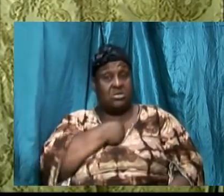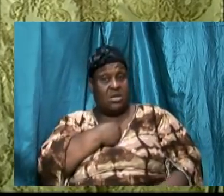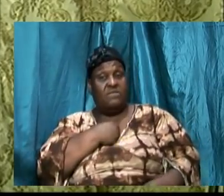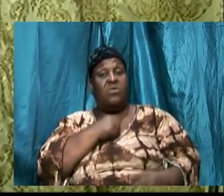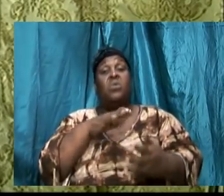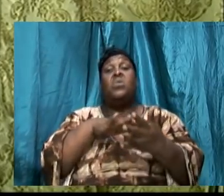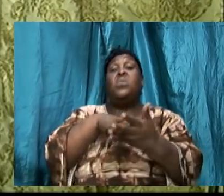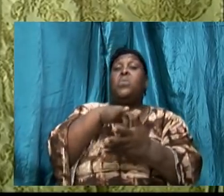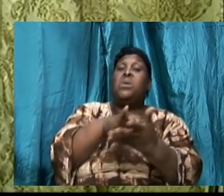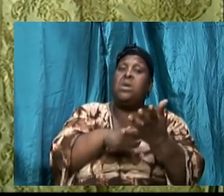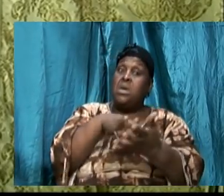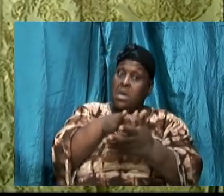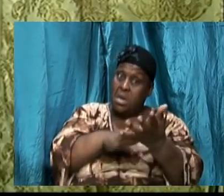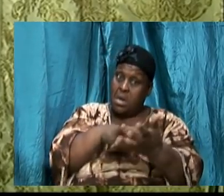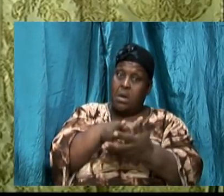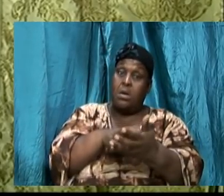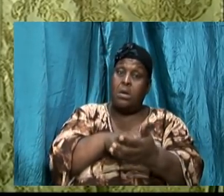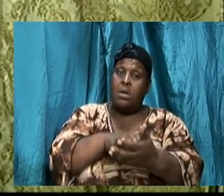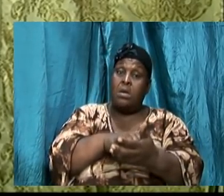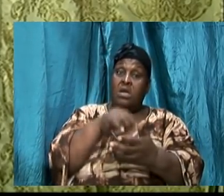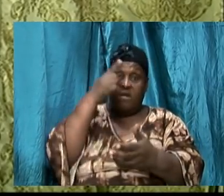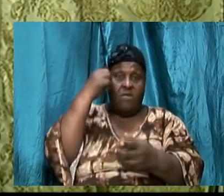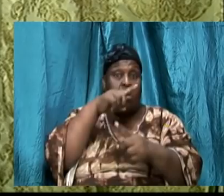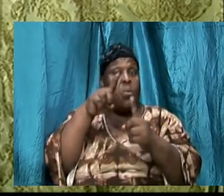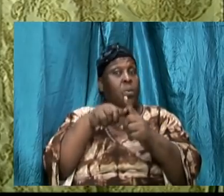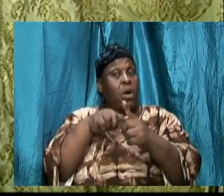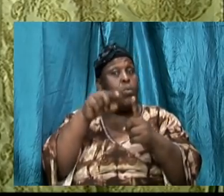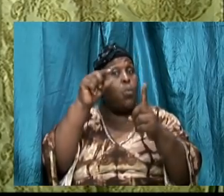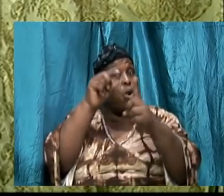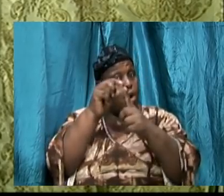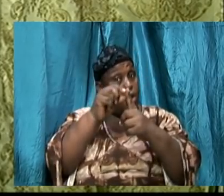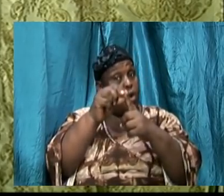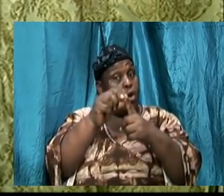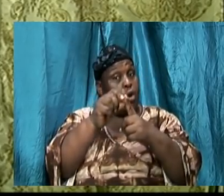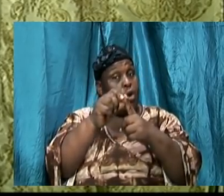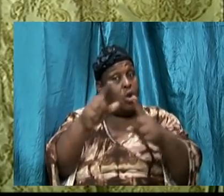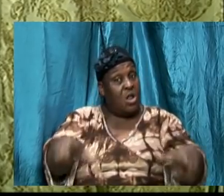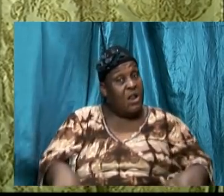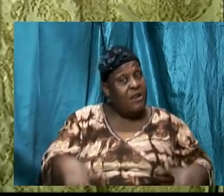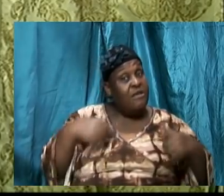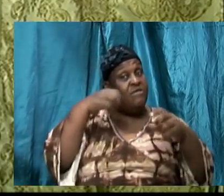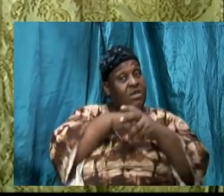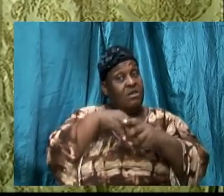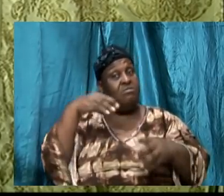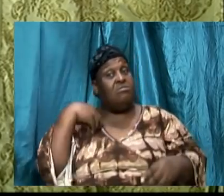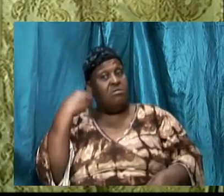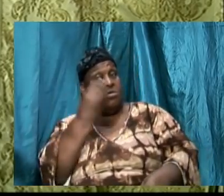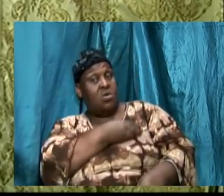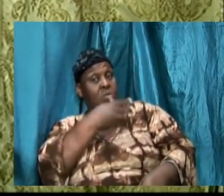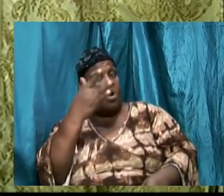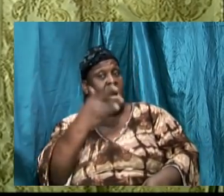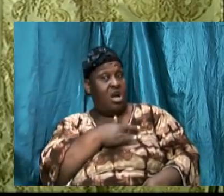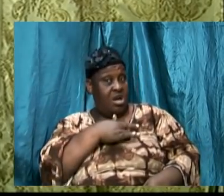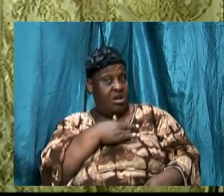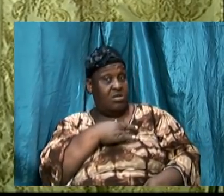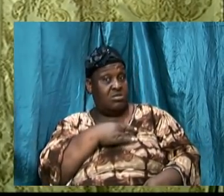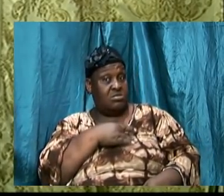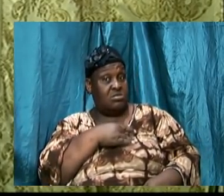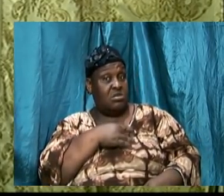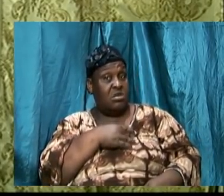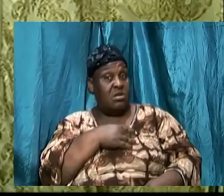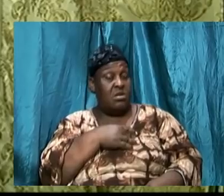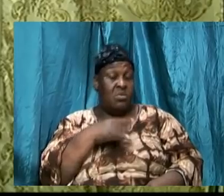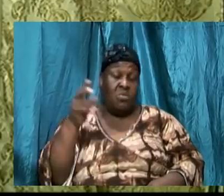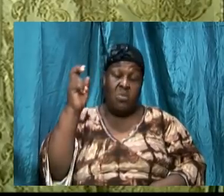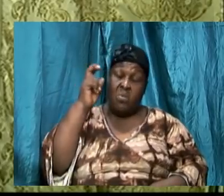be dwelling richly in our hearts we are doing everything else we read everything else we meditate on everything else we